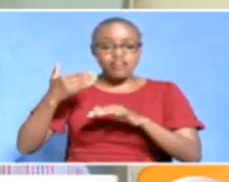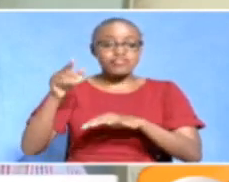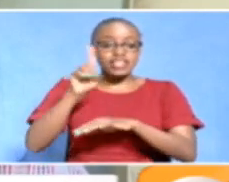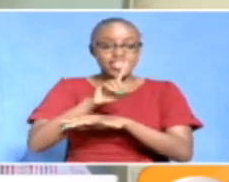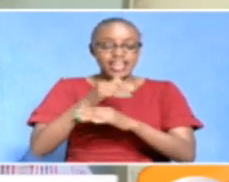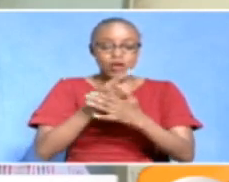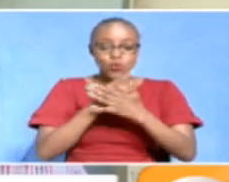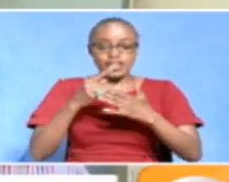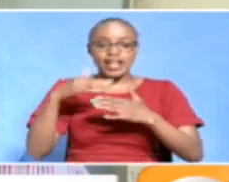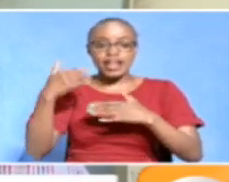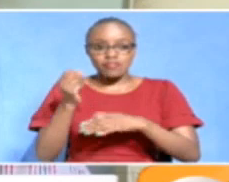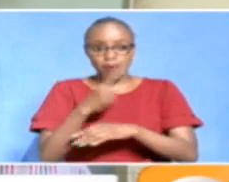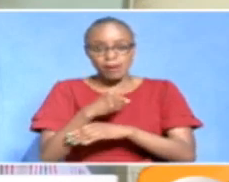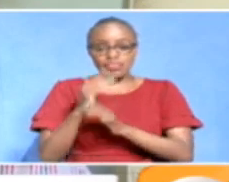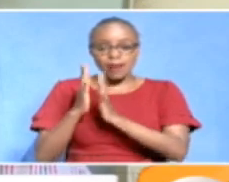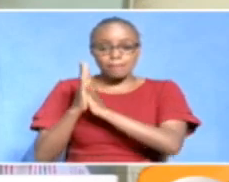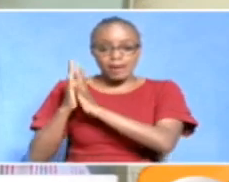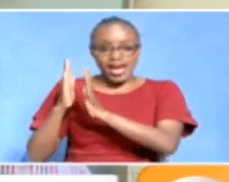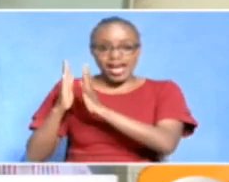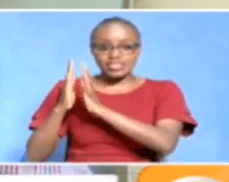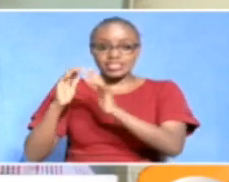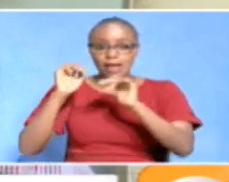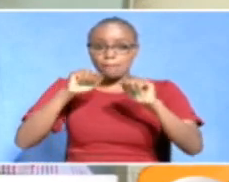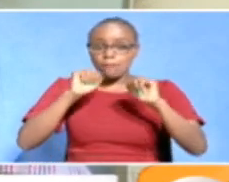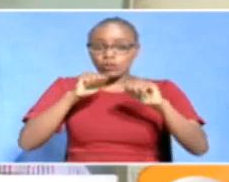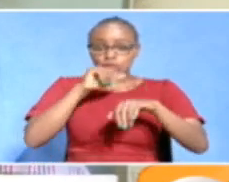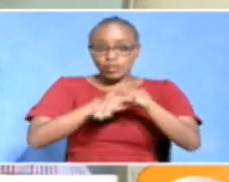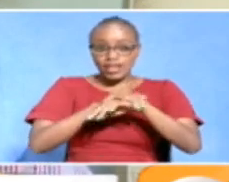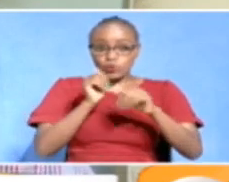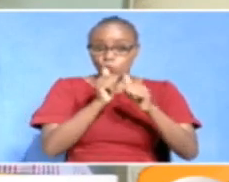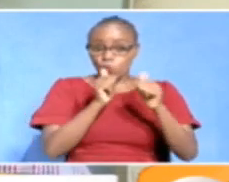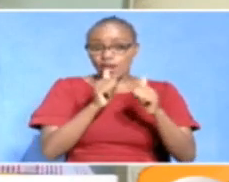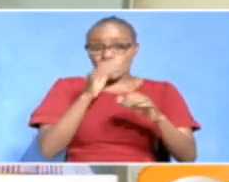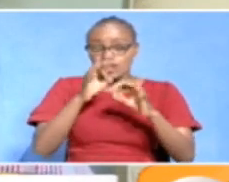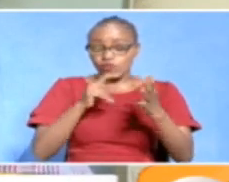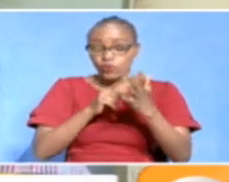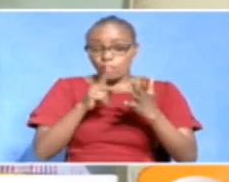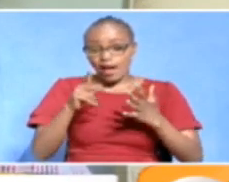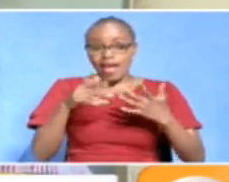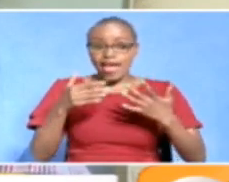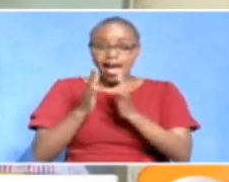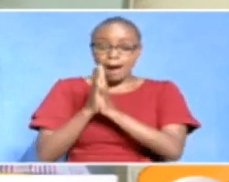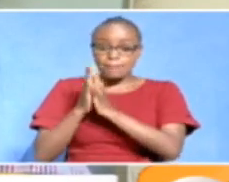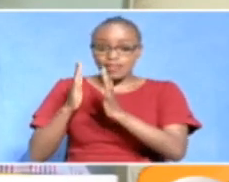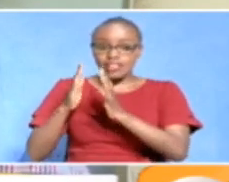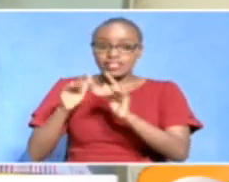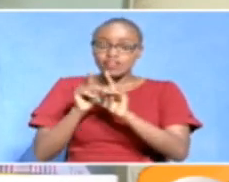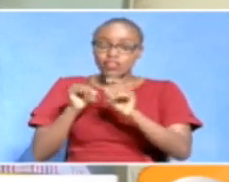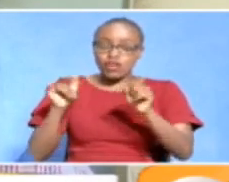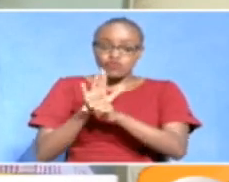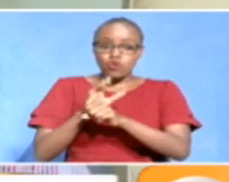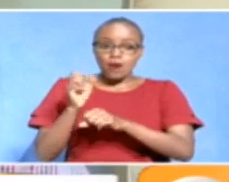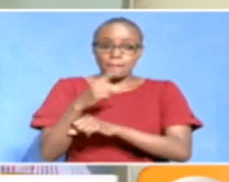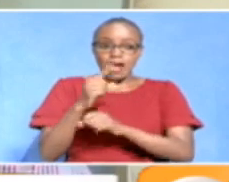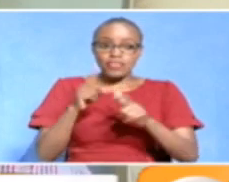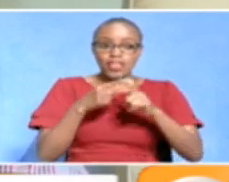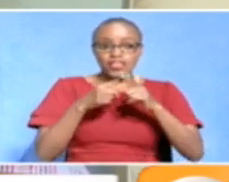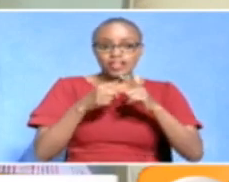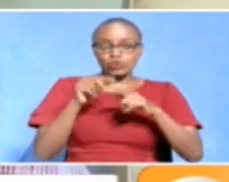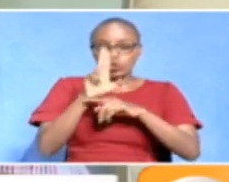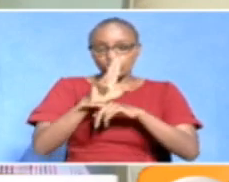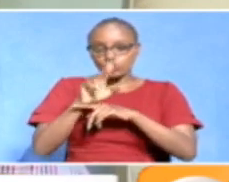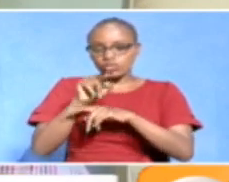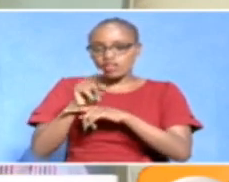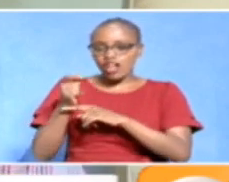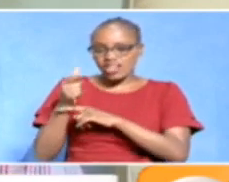weekly and monthly passes. So you can budget it so well that if you buy a monthly pass then for the whole rest of the month you can continue using